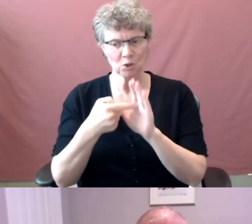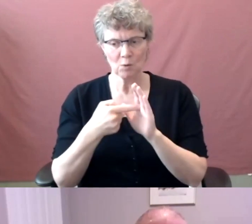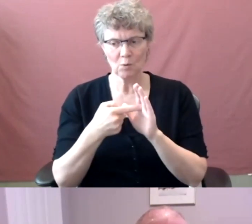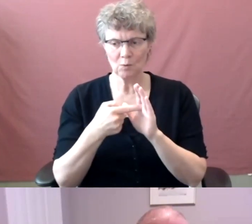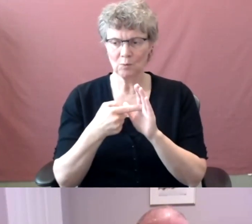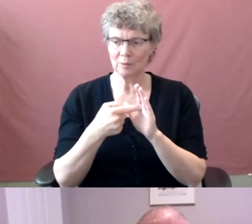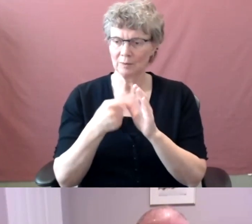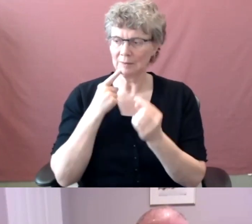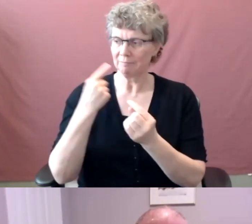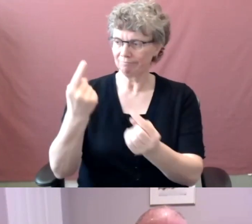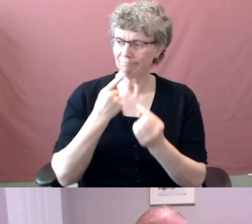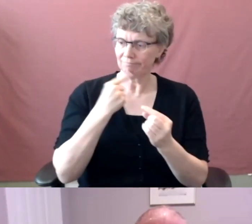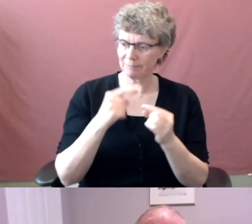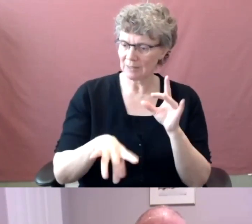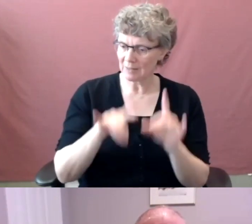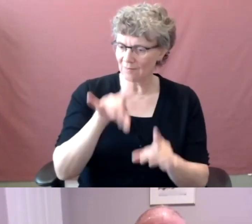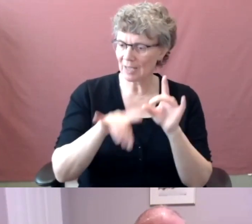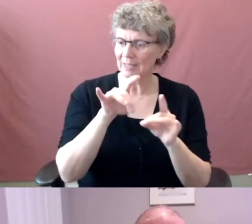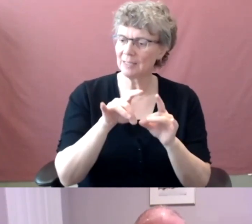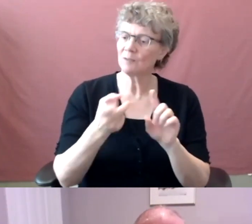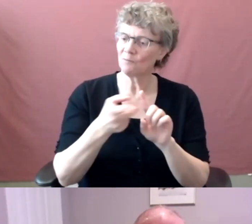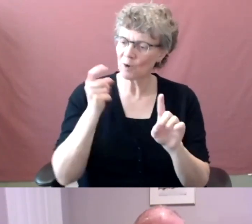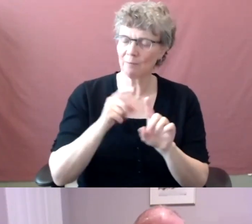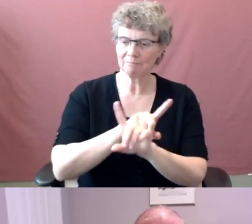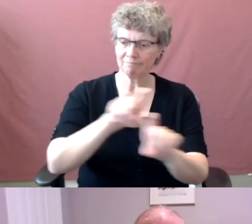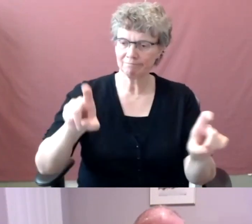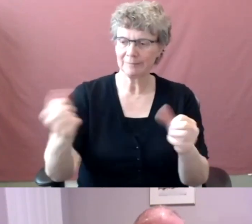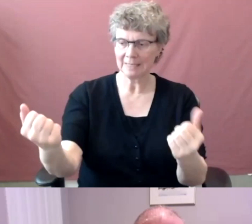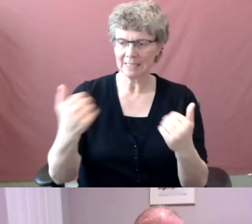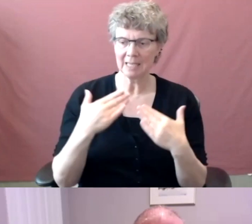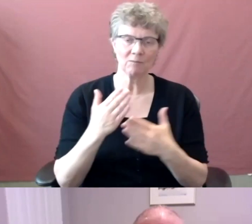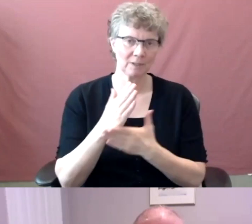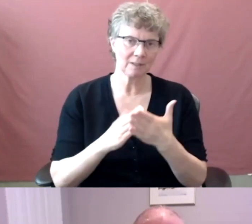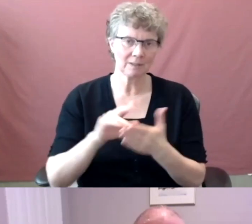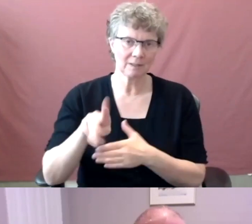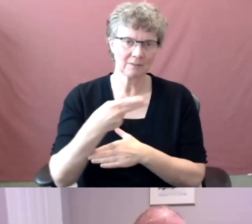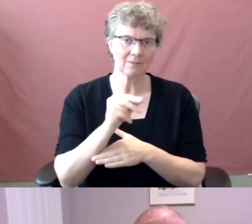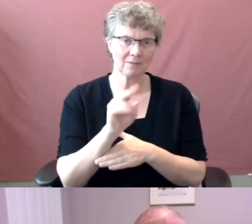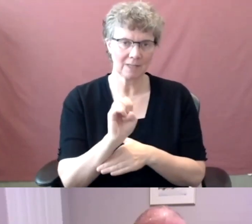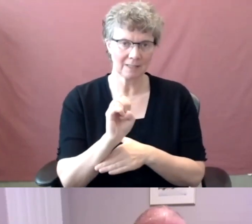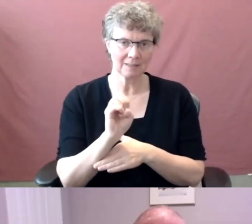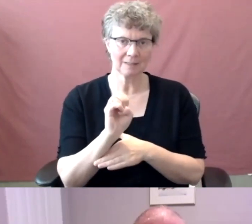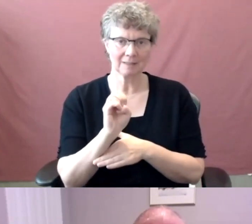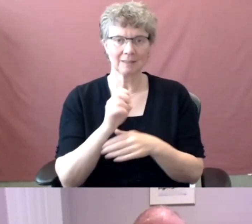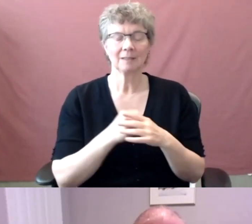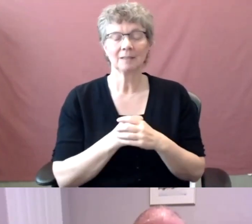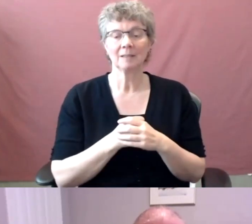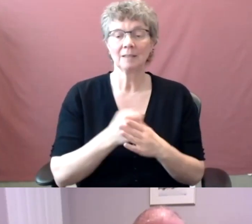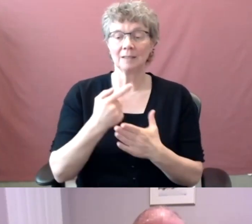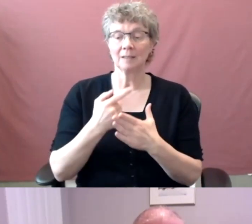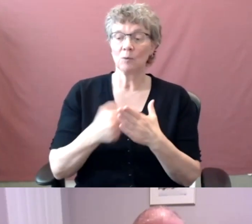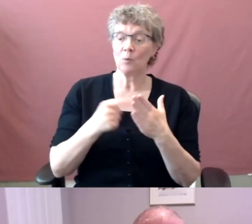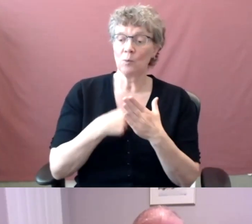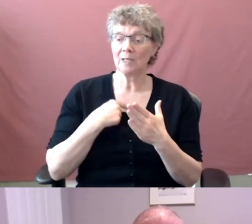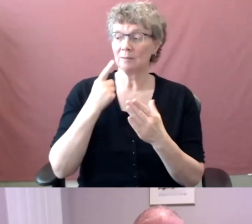was handed off to us during discovery. And so as much as we got from discovery is what we could present around